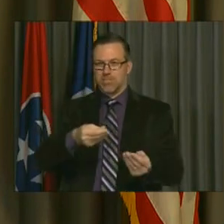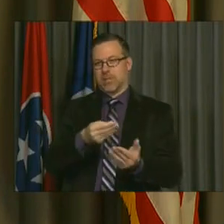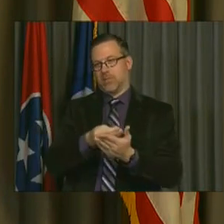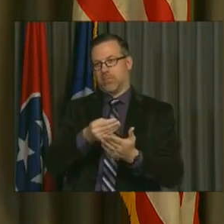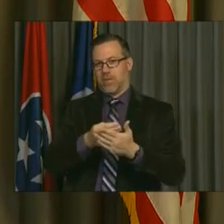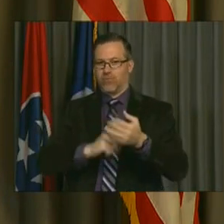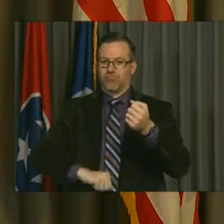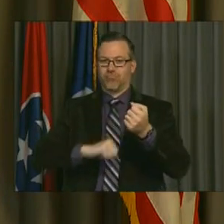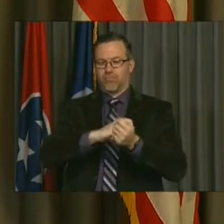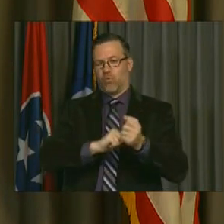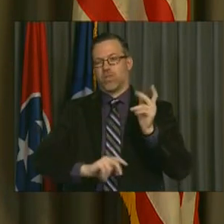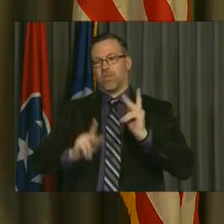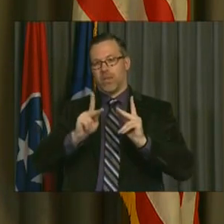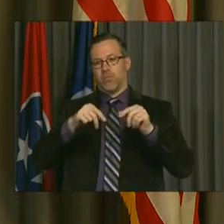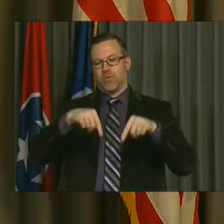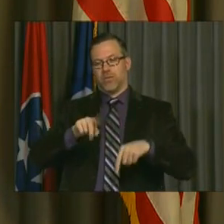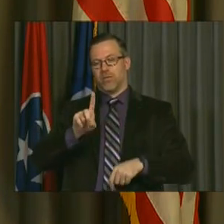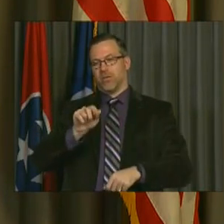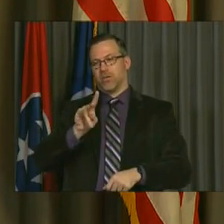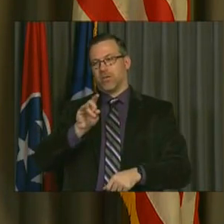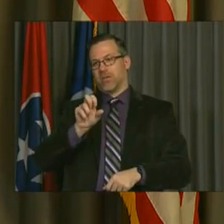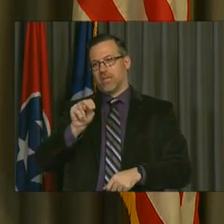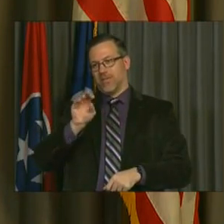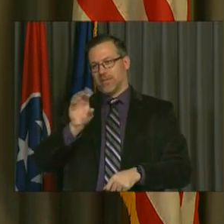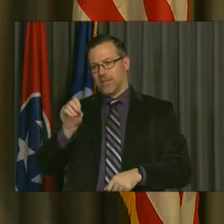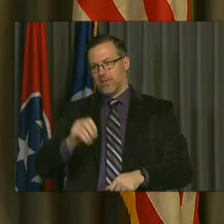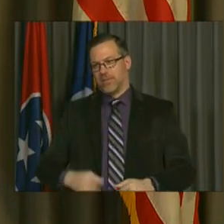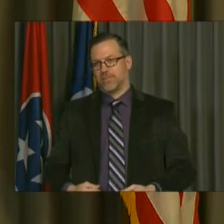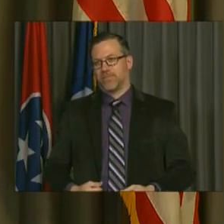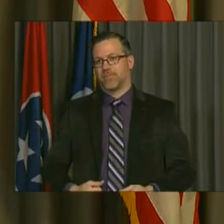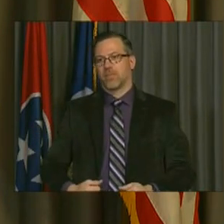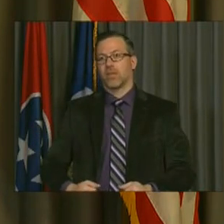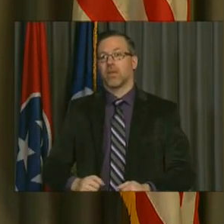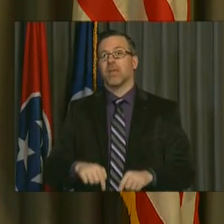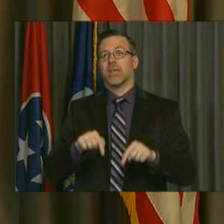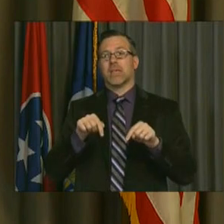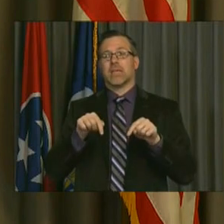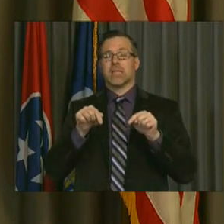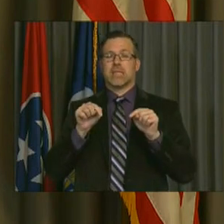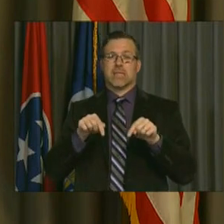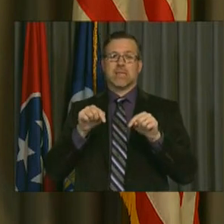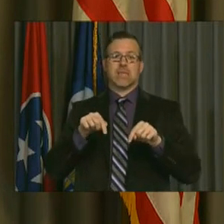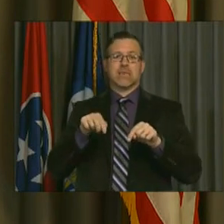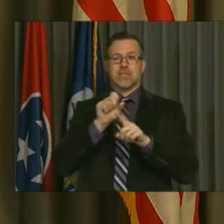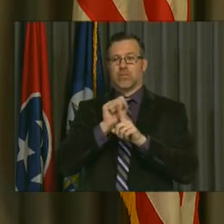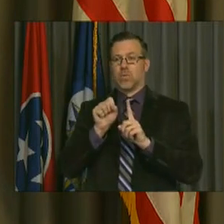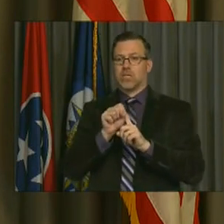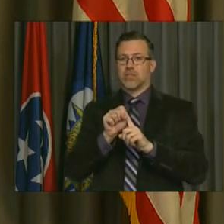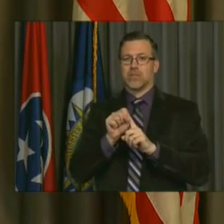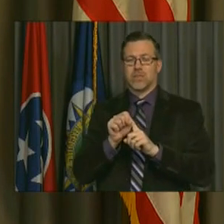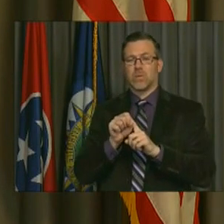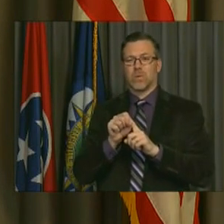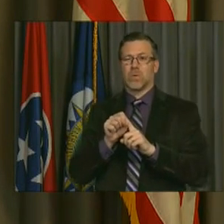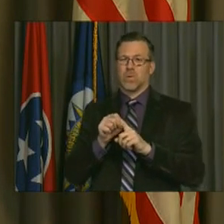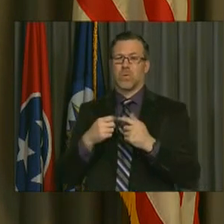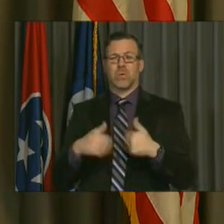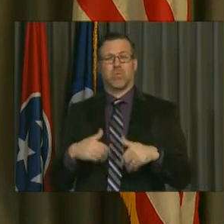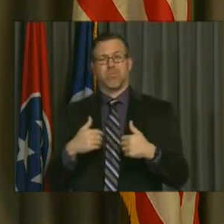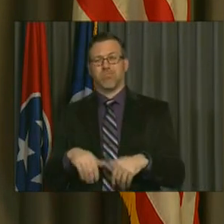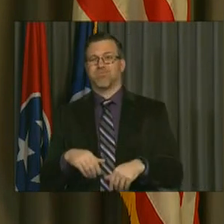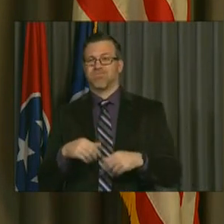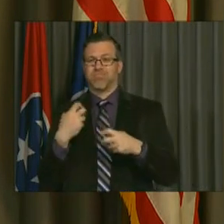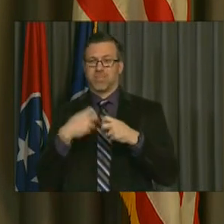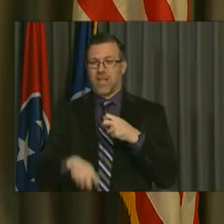As tough as this may be, and as difficult as the situation around us may be, we look forward to working with the Mayor's Office,